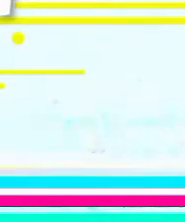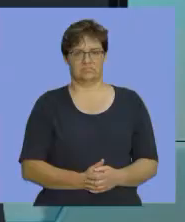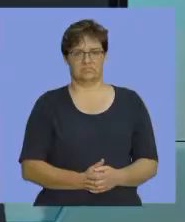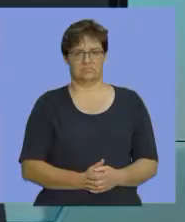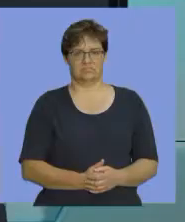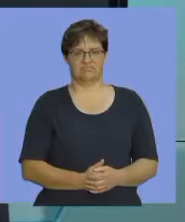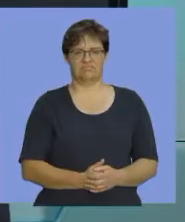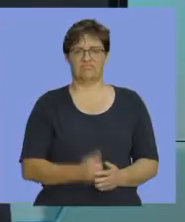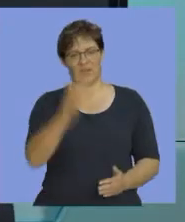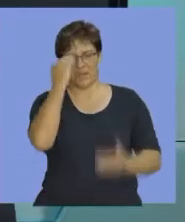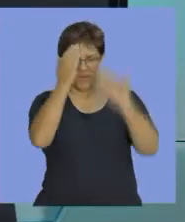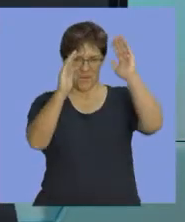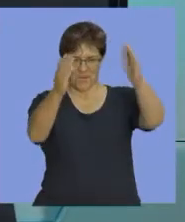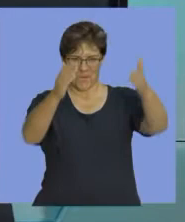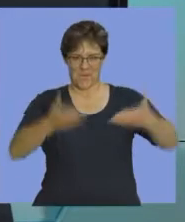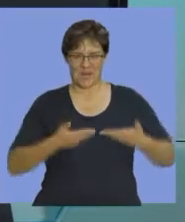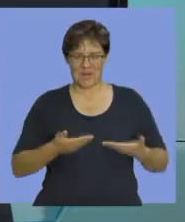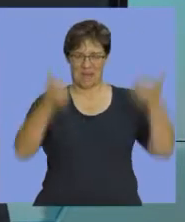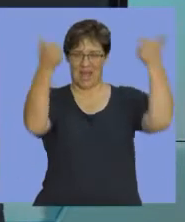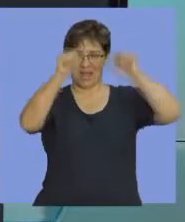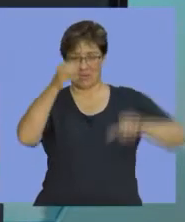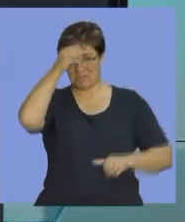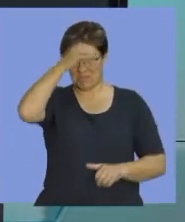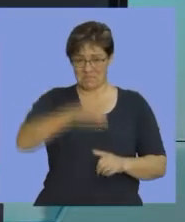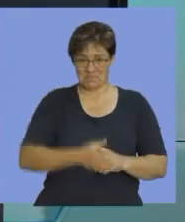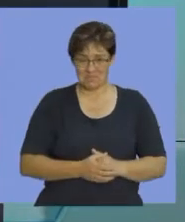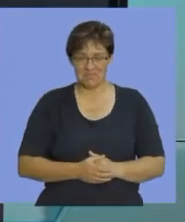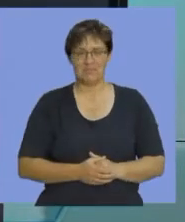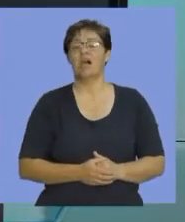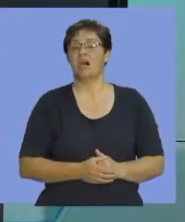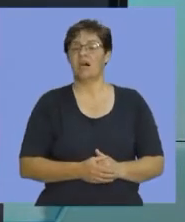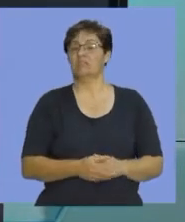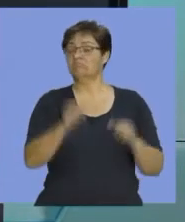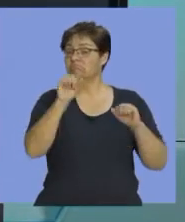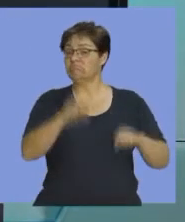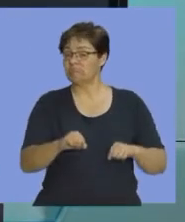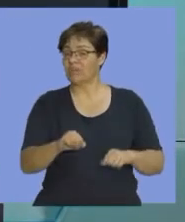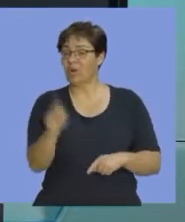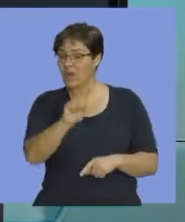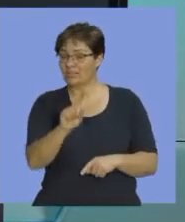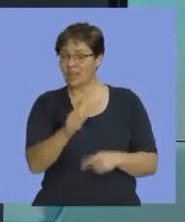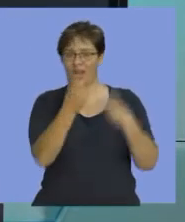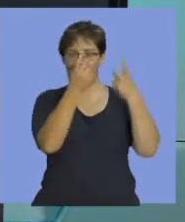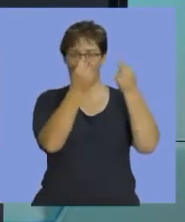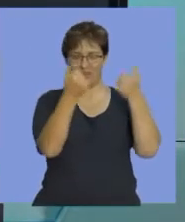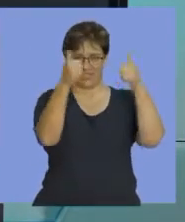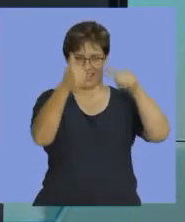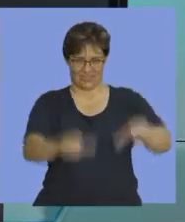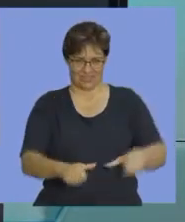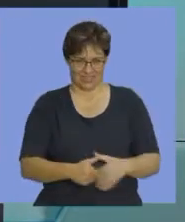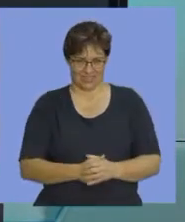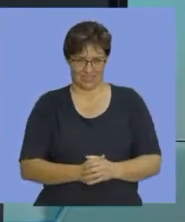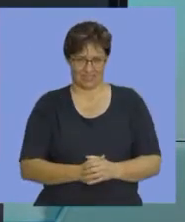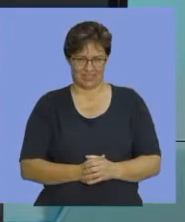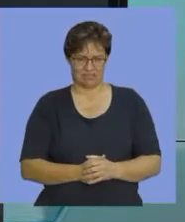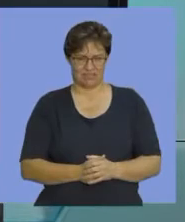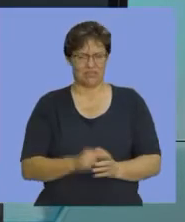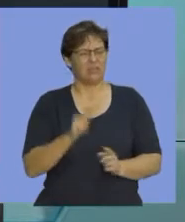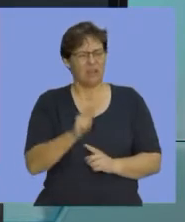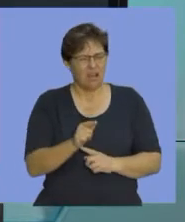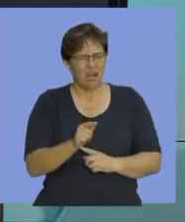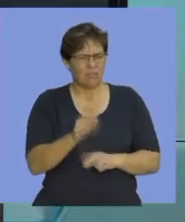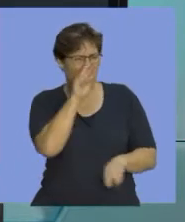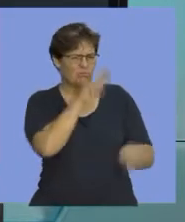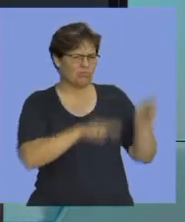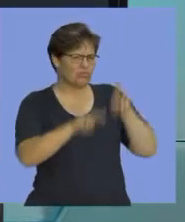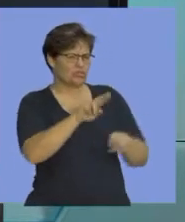Welcome accounting boffins. Yes, remember we are busy with cost accounting and let us just do a bit of